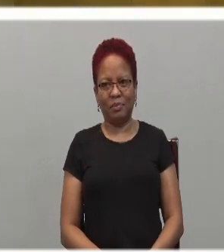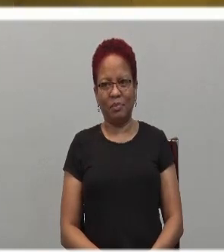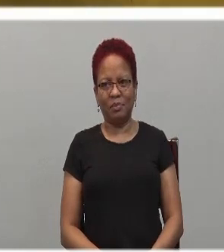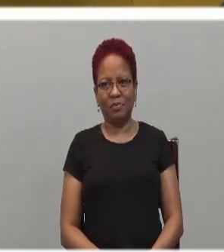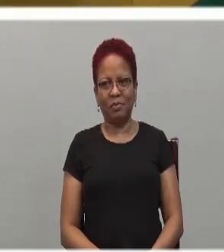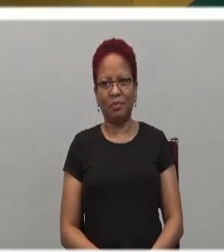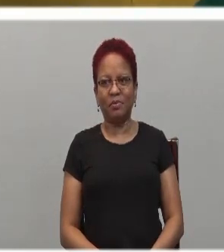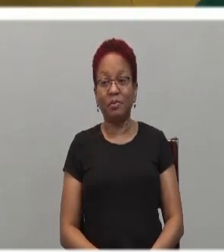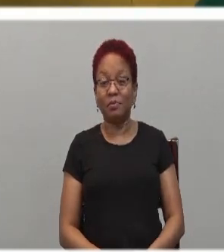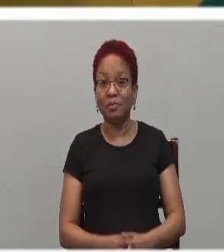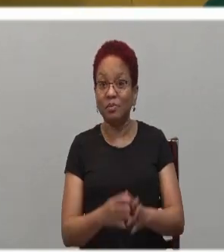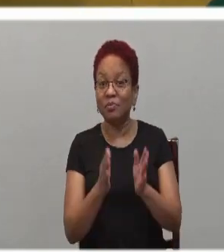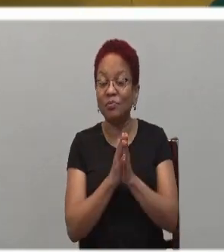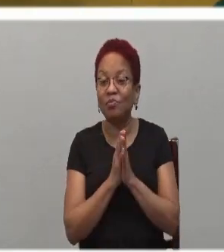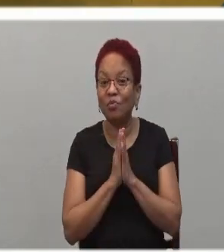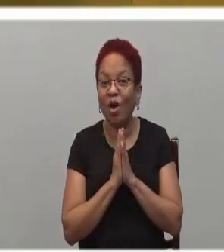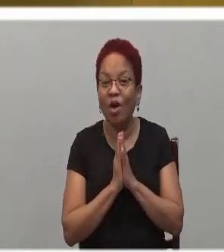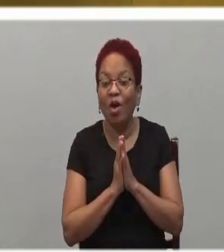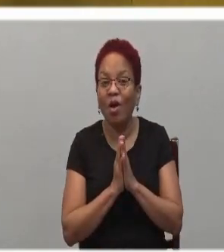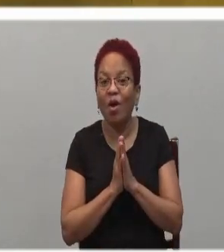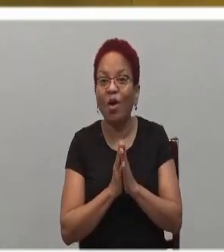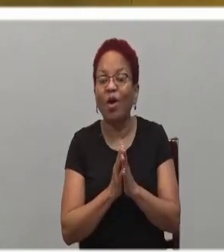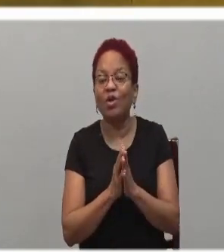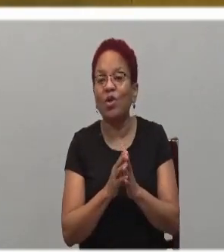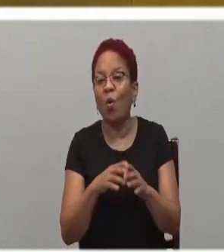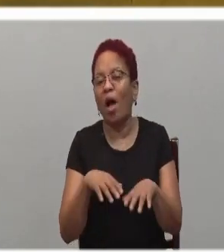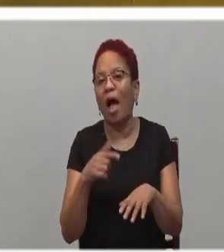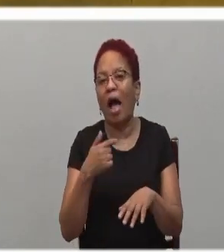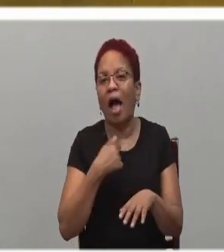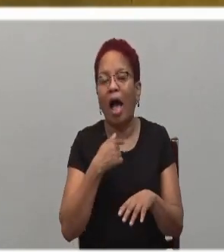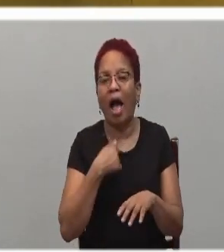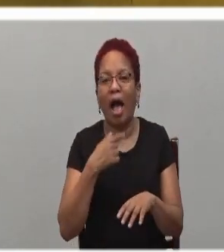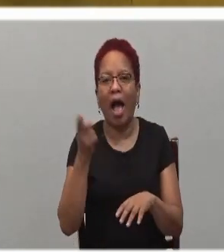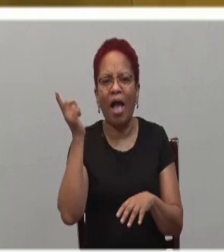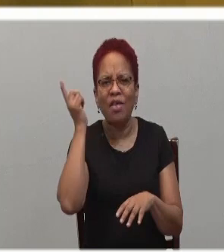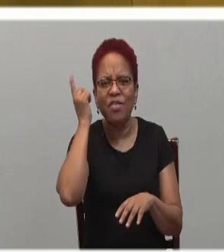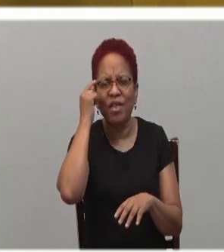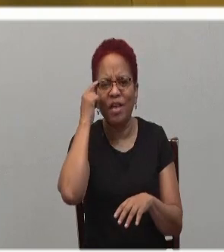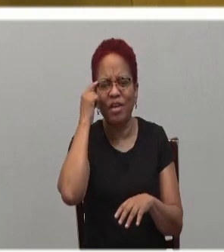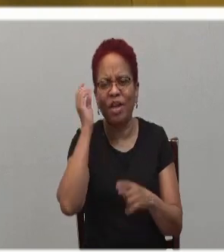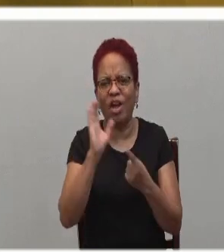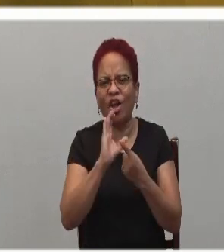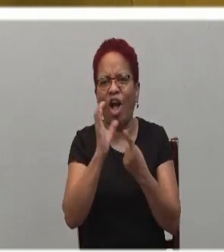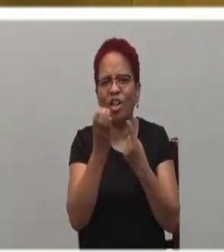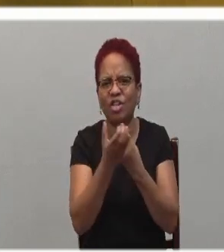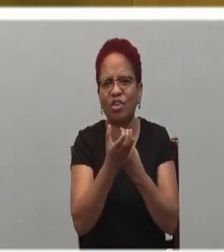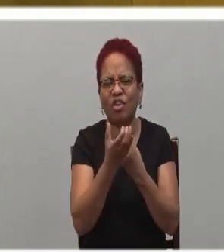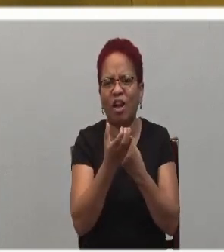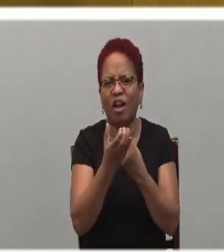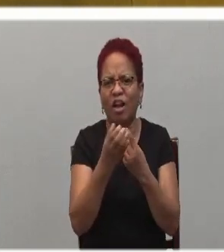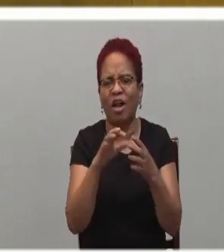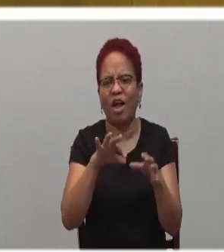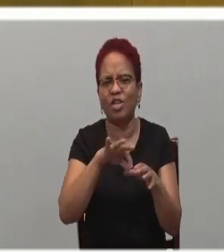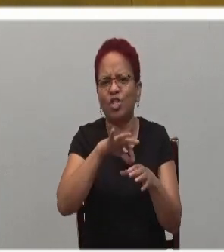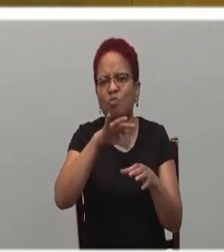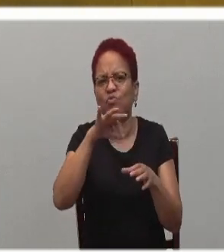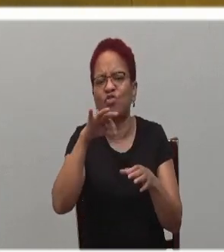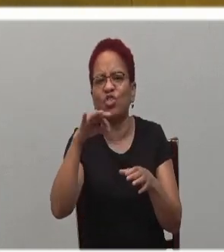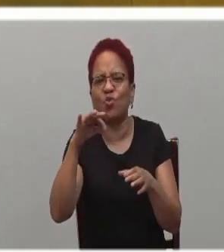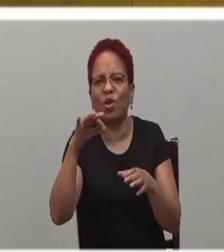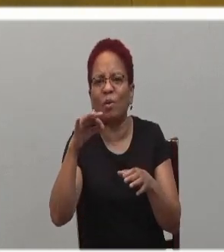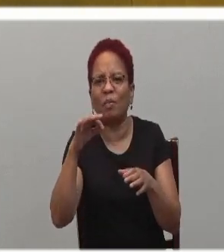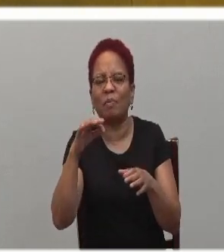Do you know, beloved, I think that culturally and spiritually we live an